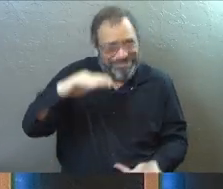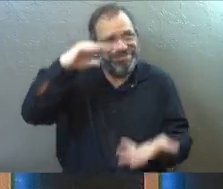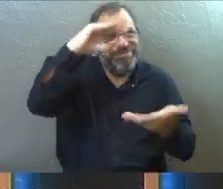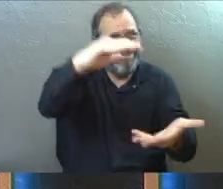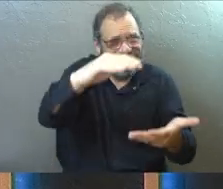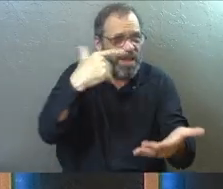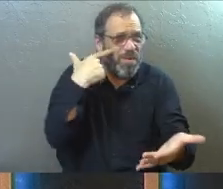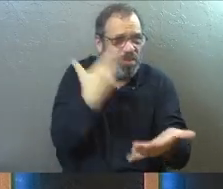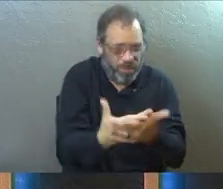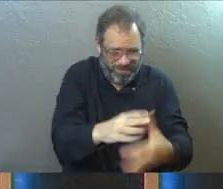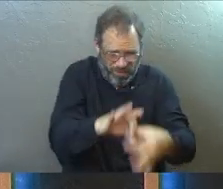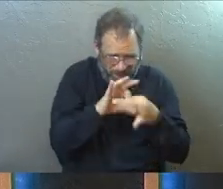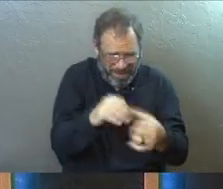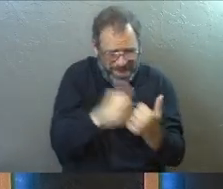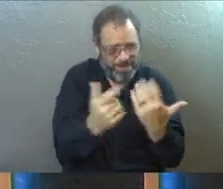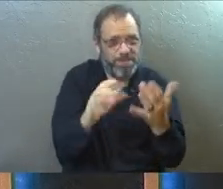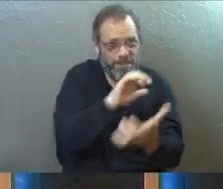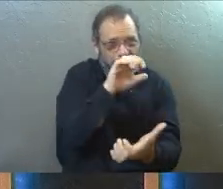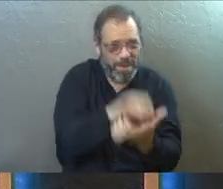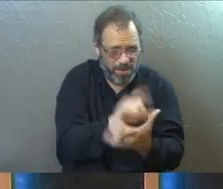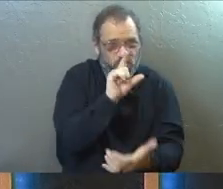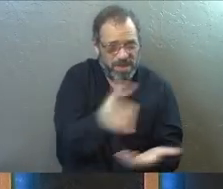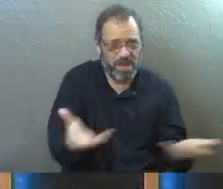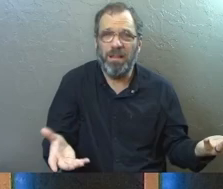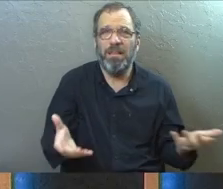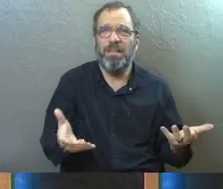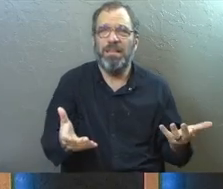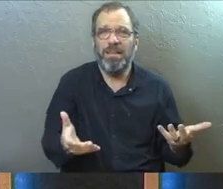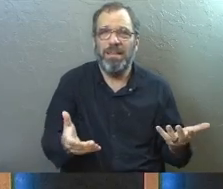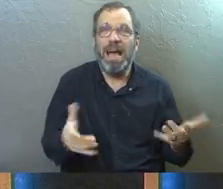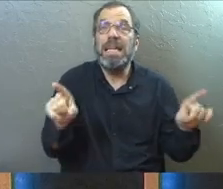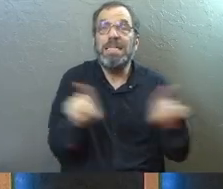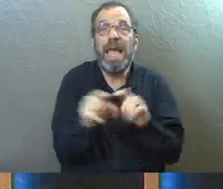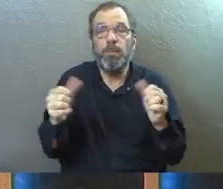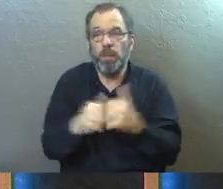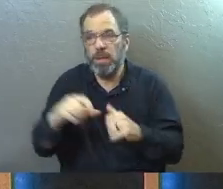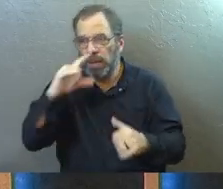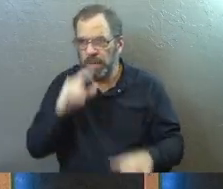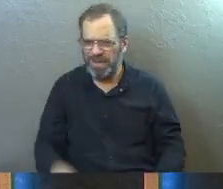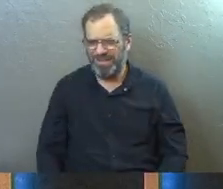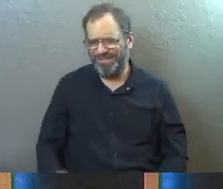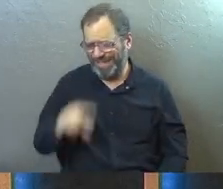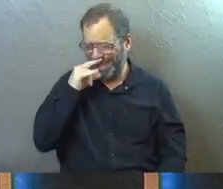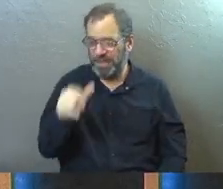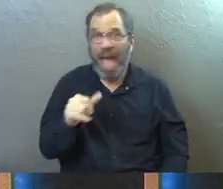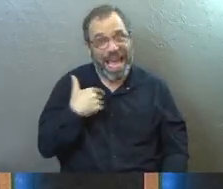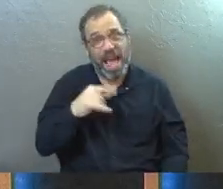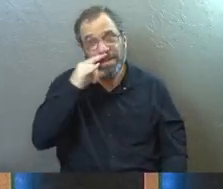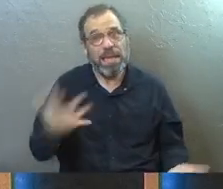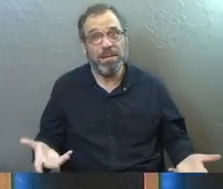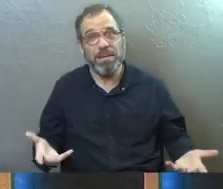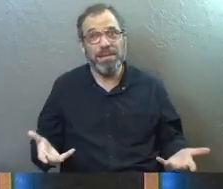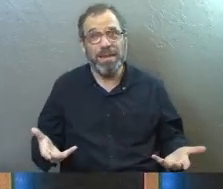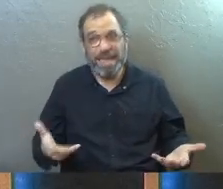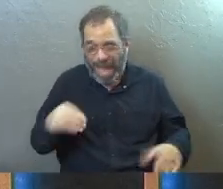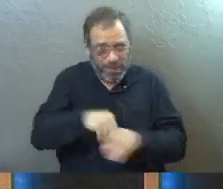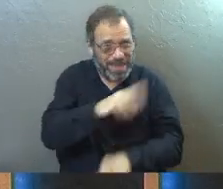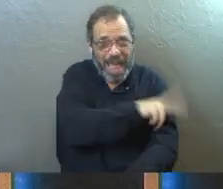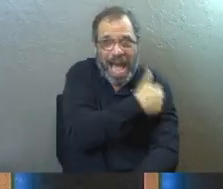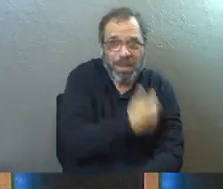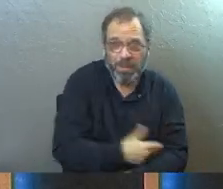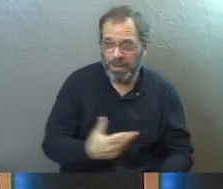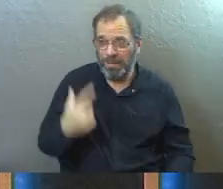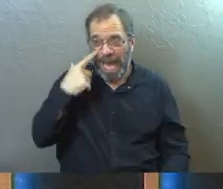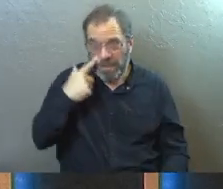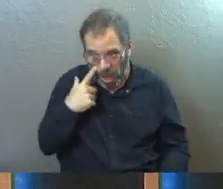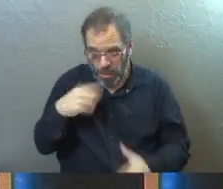proof that the relationship is real. It's the same thing with your kids. Well, you don't have kids. Yes, I do. I was in the hospital